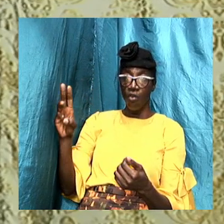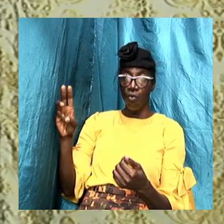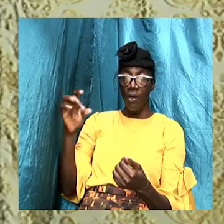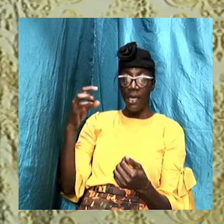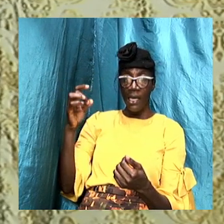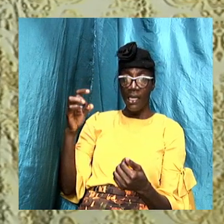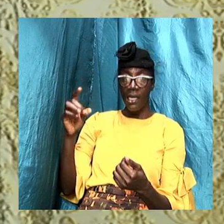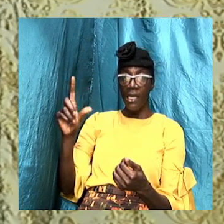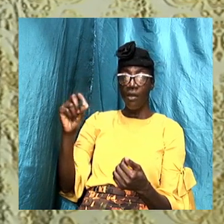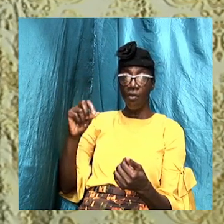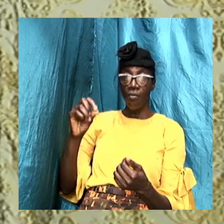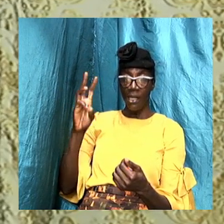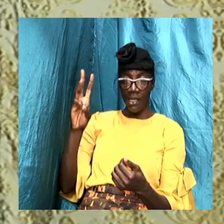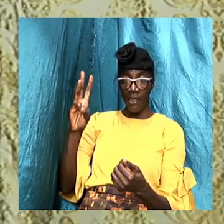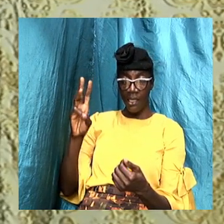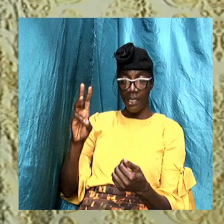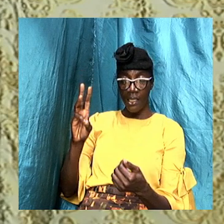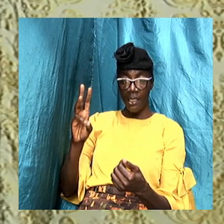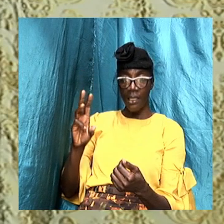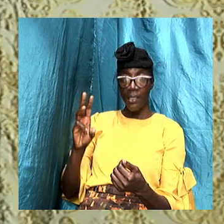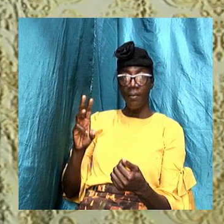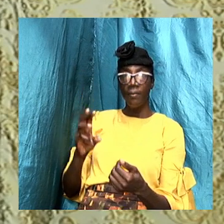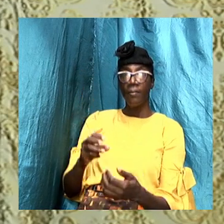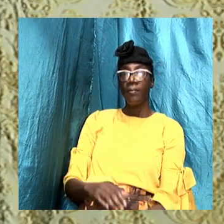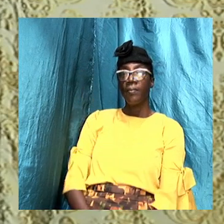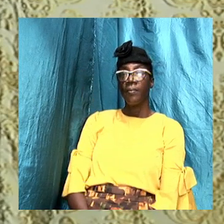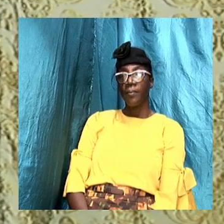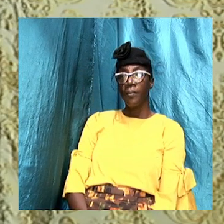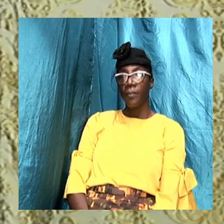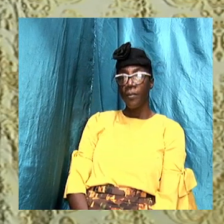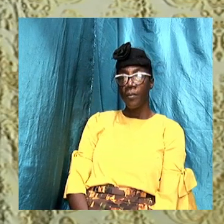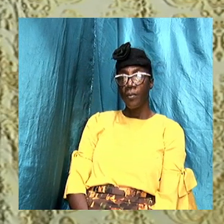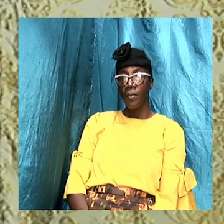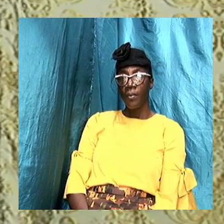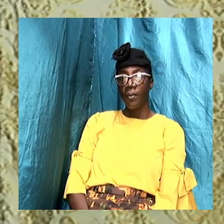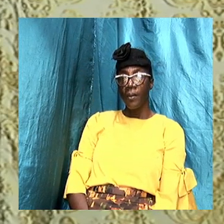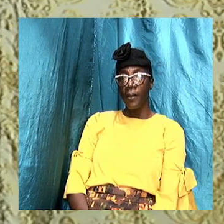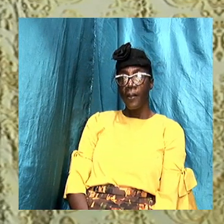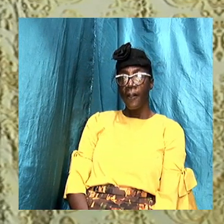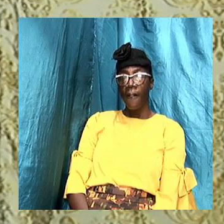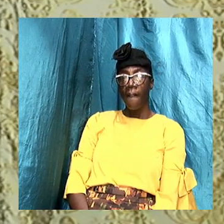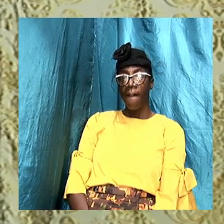let us look at 26 St. John 14 verse 26